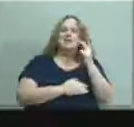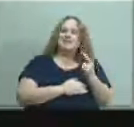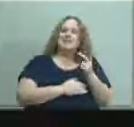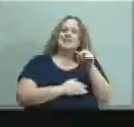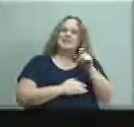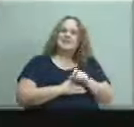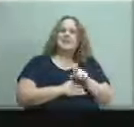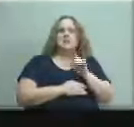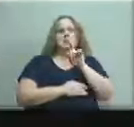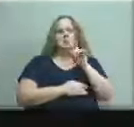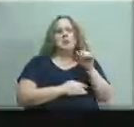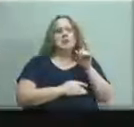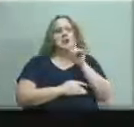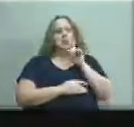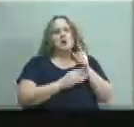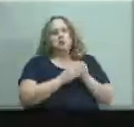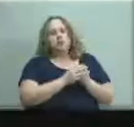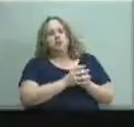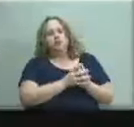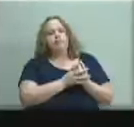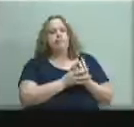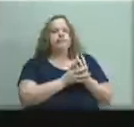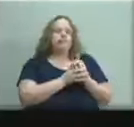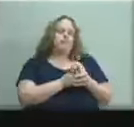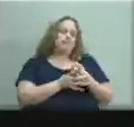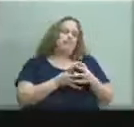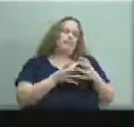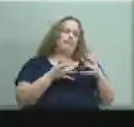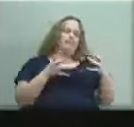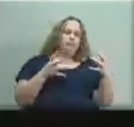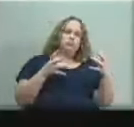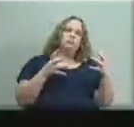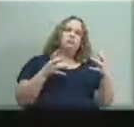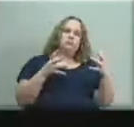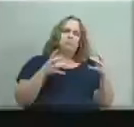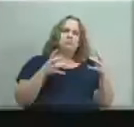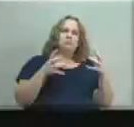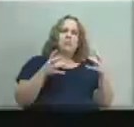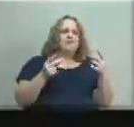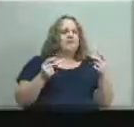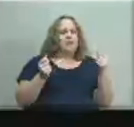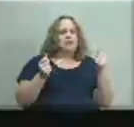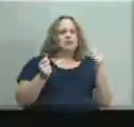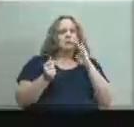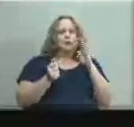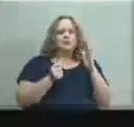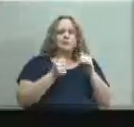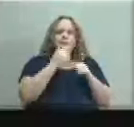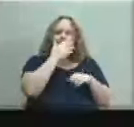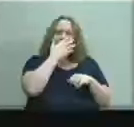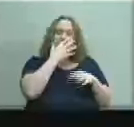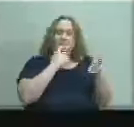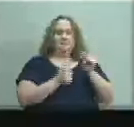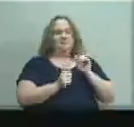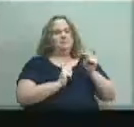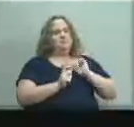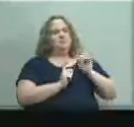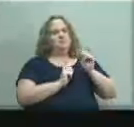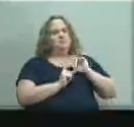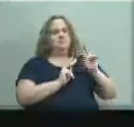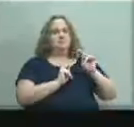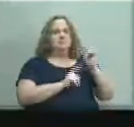flywheel potential as they get more donations more donations will come in uh they are going to